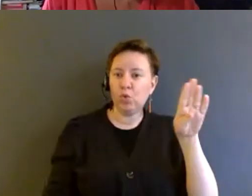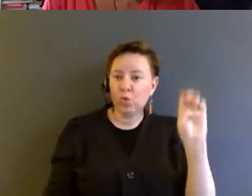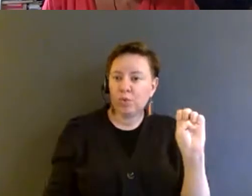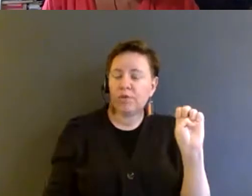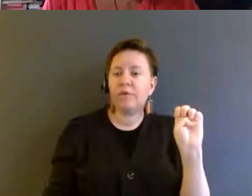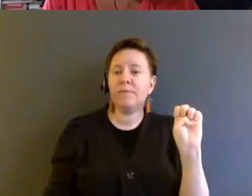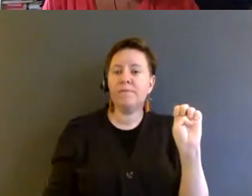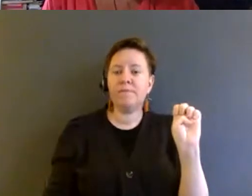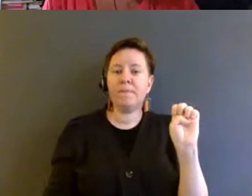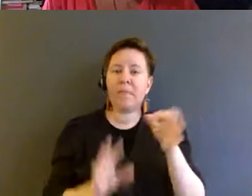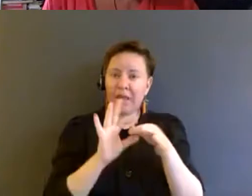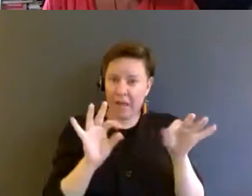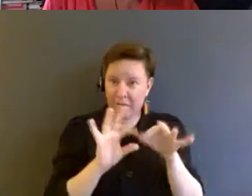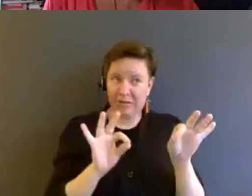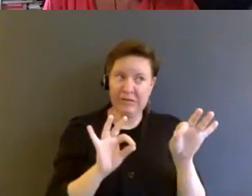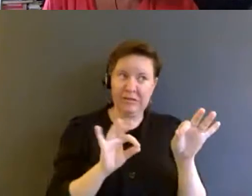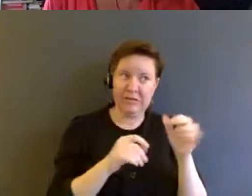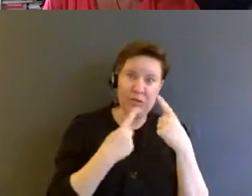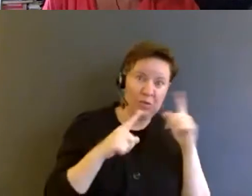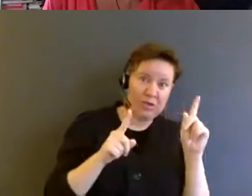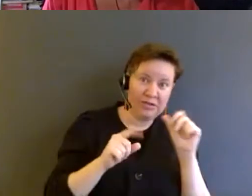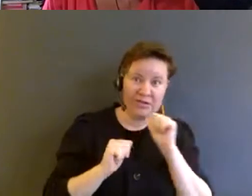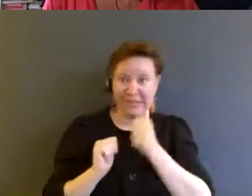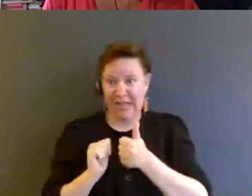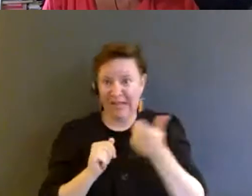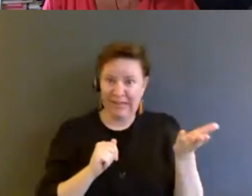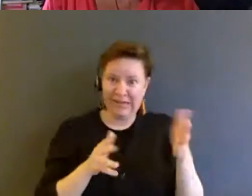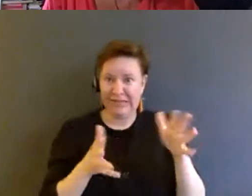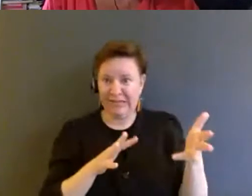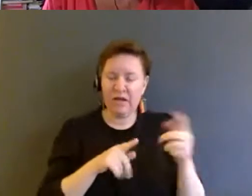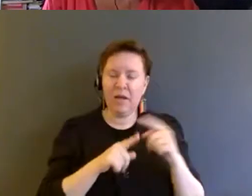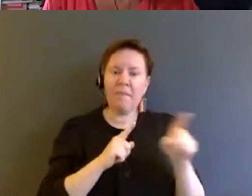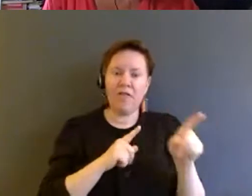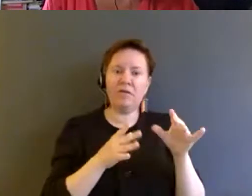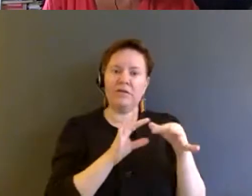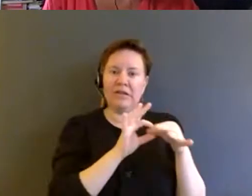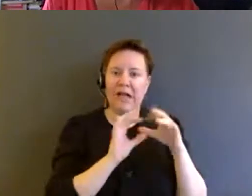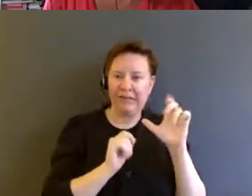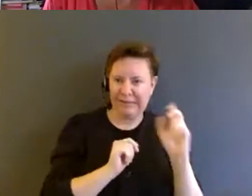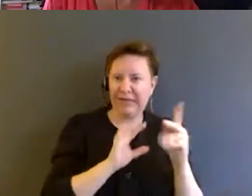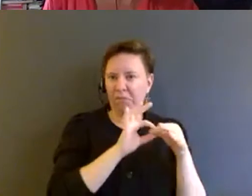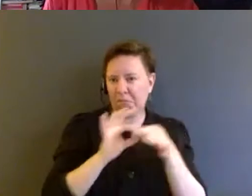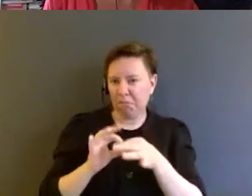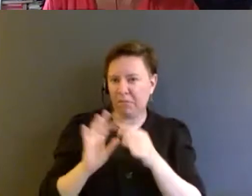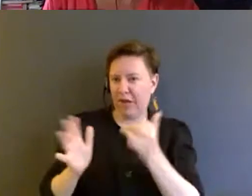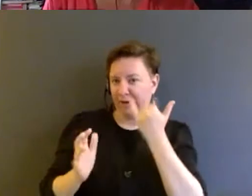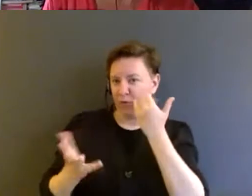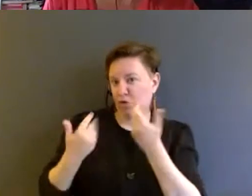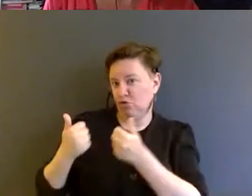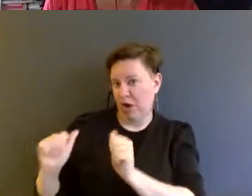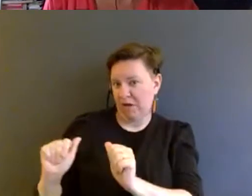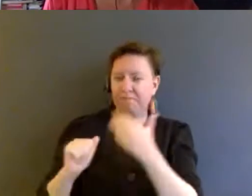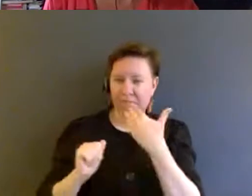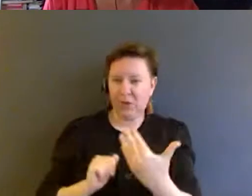The captioning either works or doesn't work there, but there's a link to it on the chat if people want to try it out. Thank you.